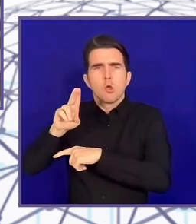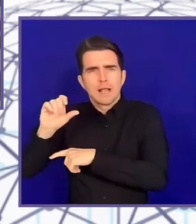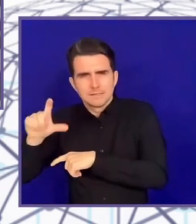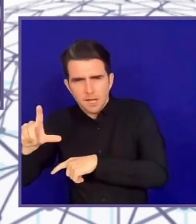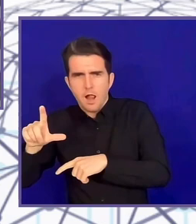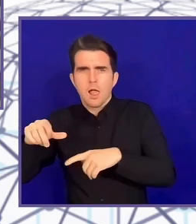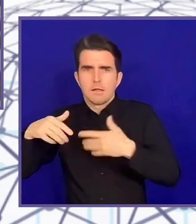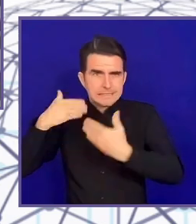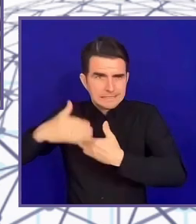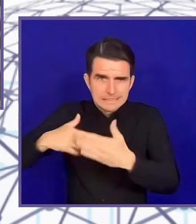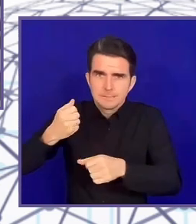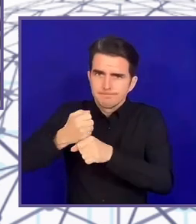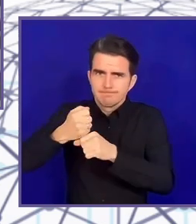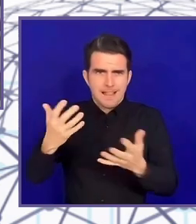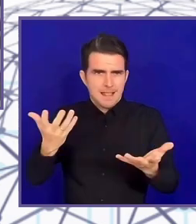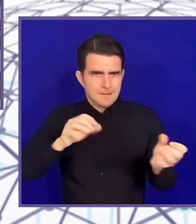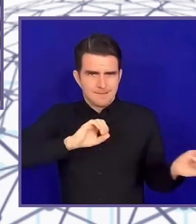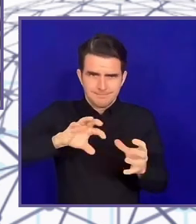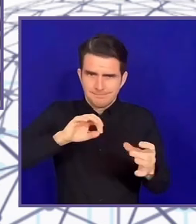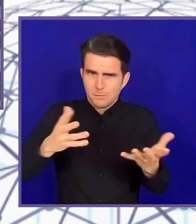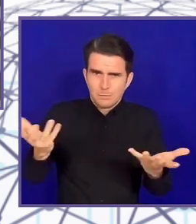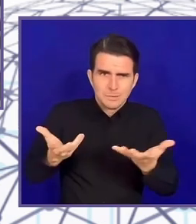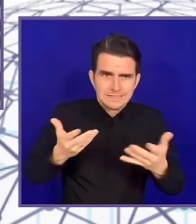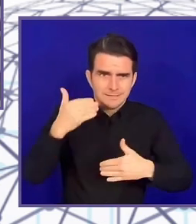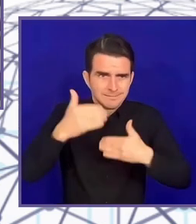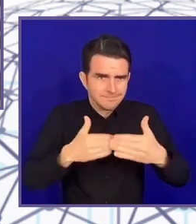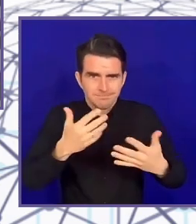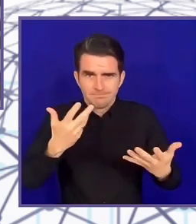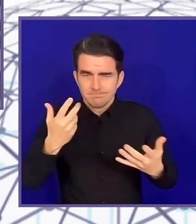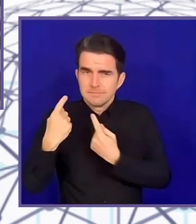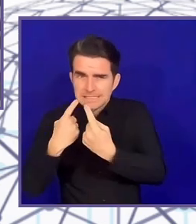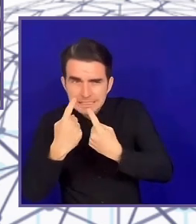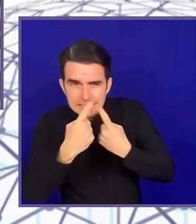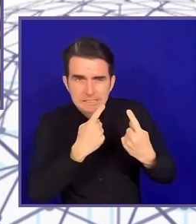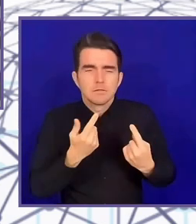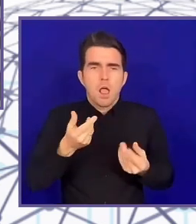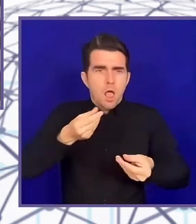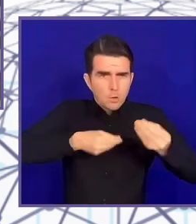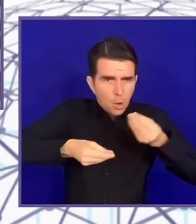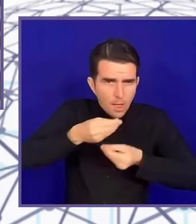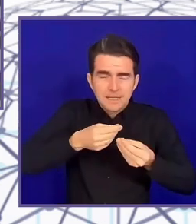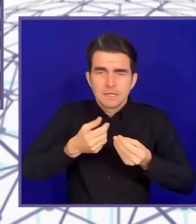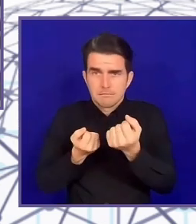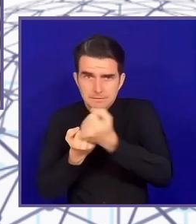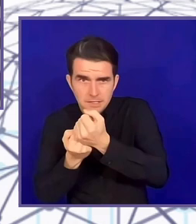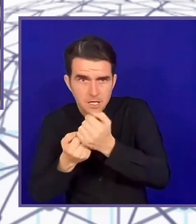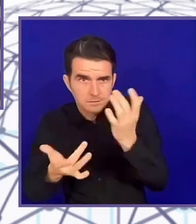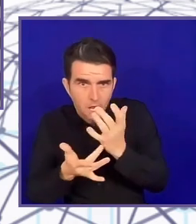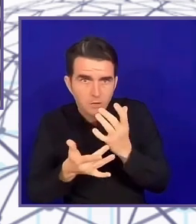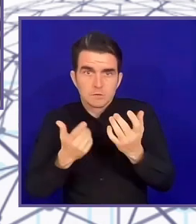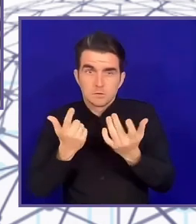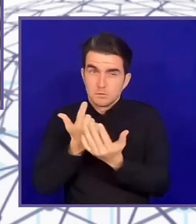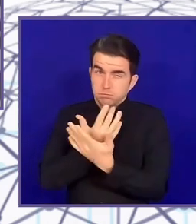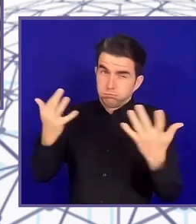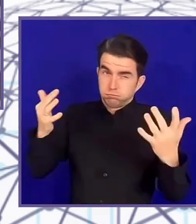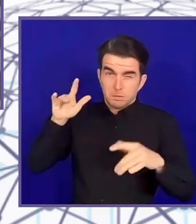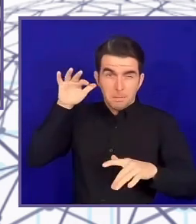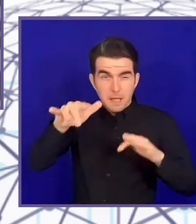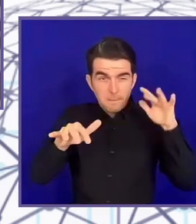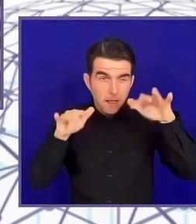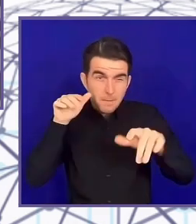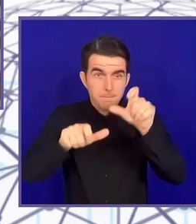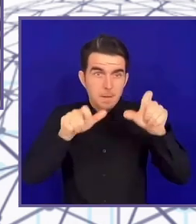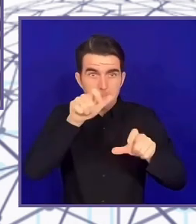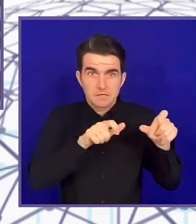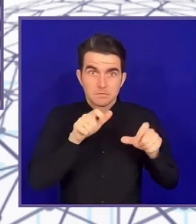take a device? And every time, each and every time, we're going to ship it around the world. And then we're going to throw it into landfill. We're going to fill our oceans fairly